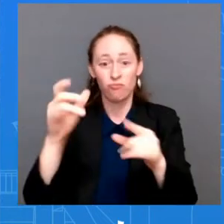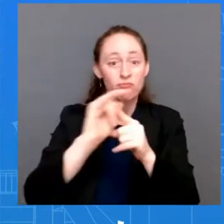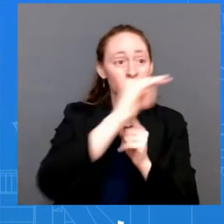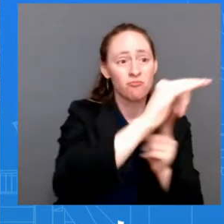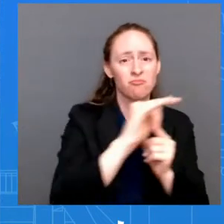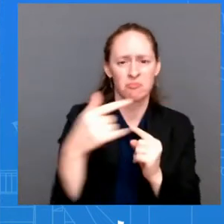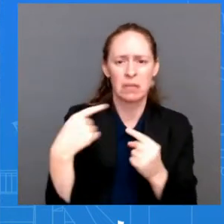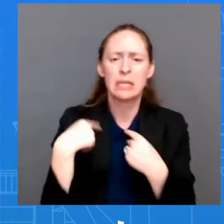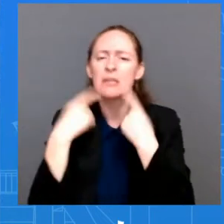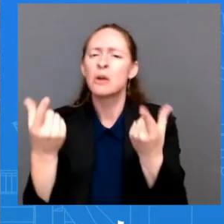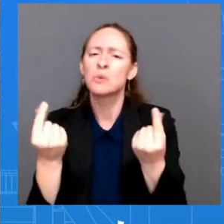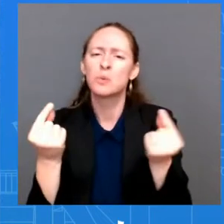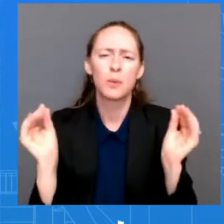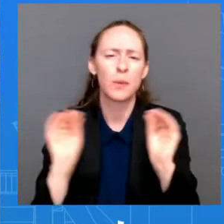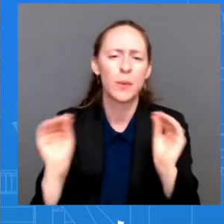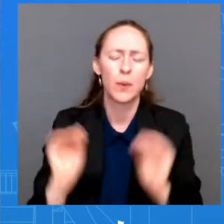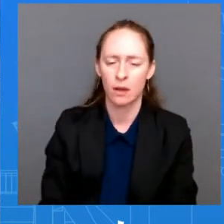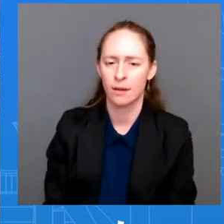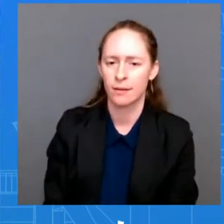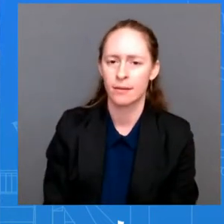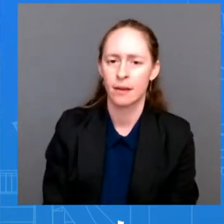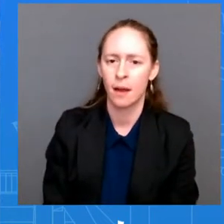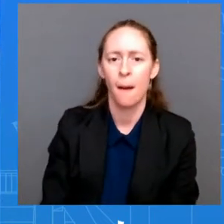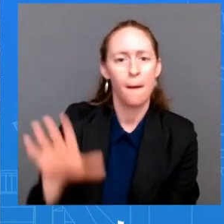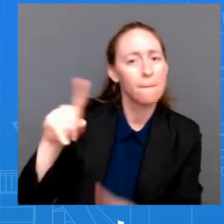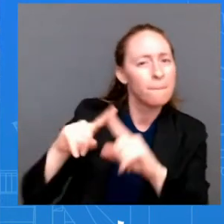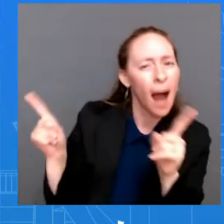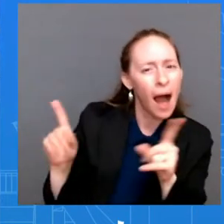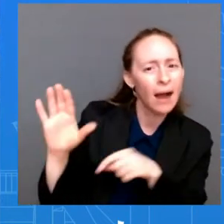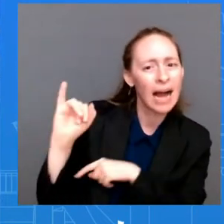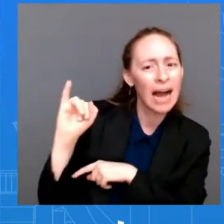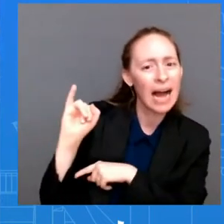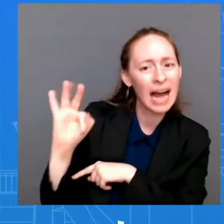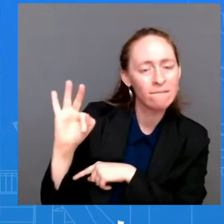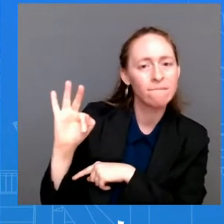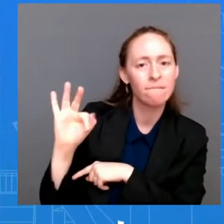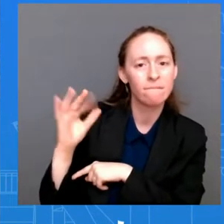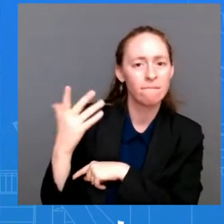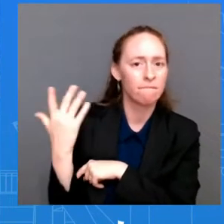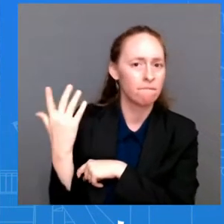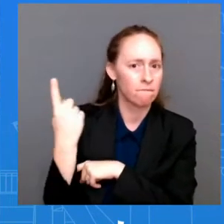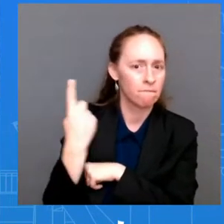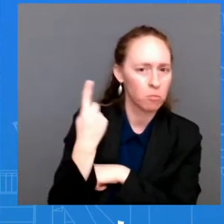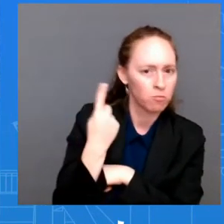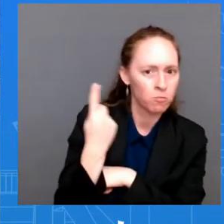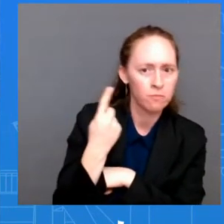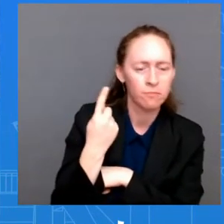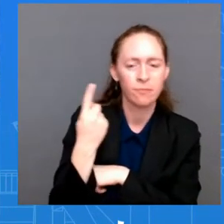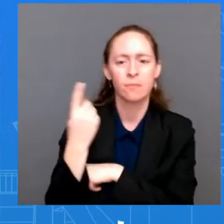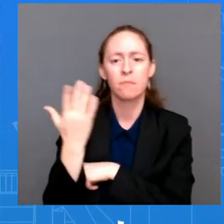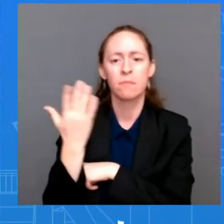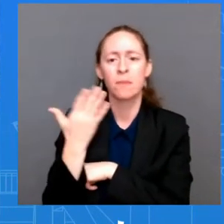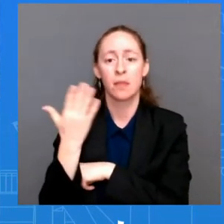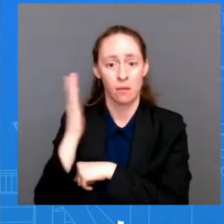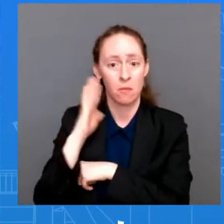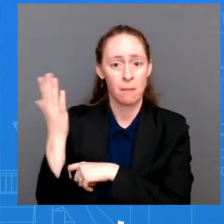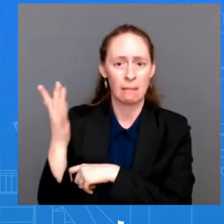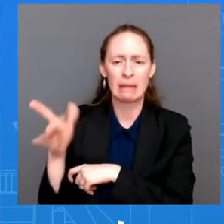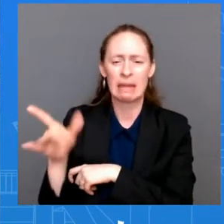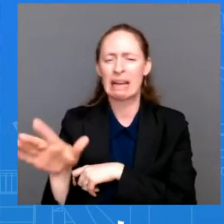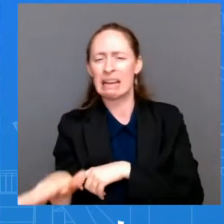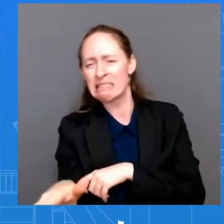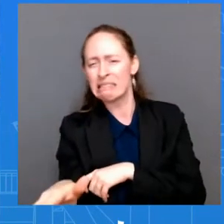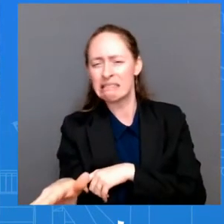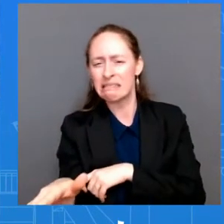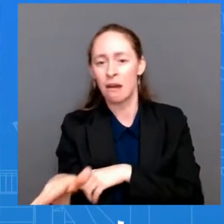If the policy is that the President wouldn't encourage or discourage a lawmaker from traveling to a specific